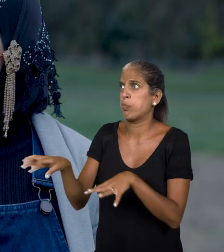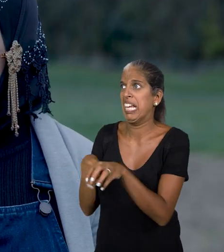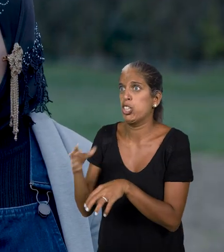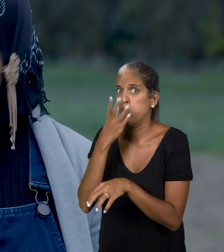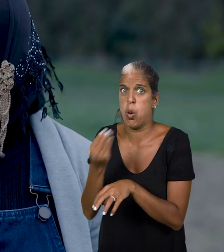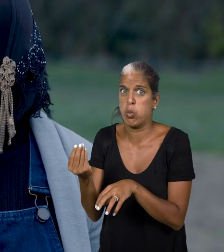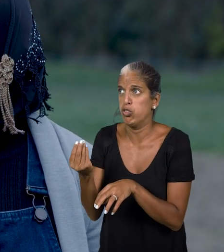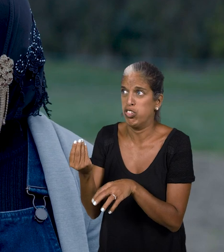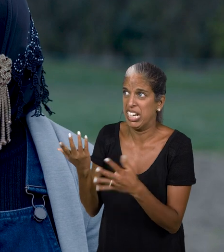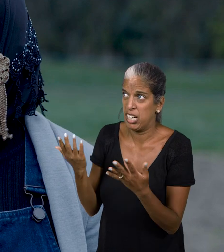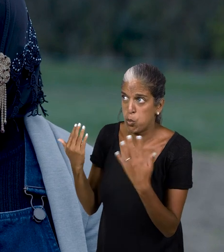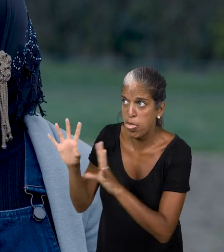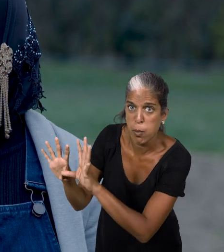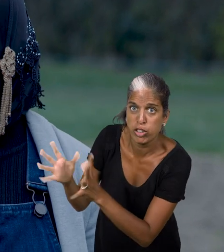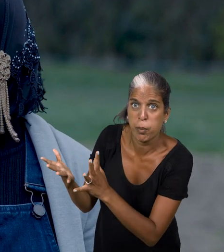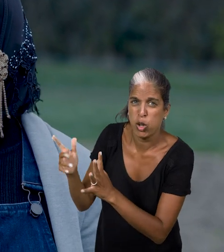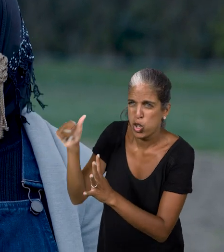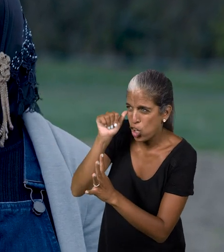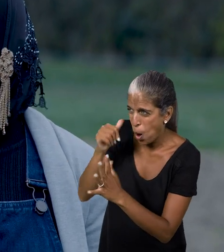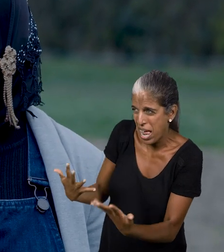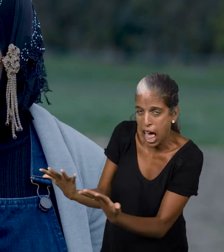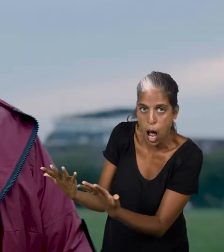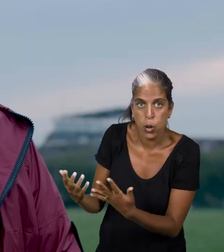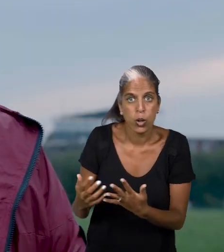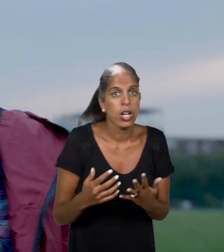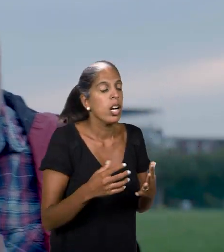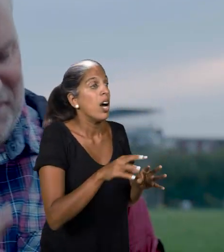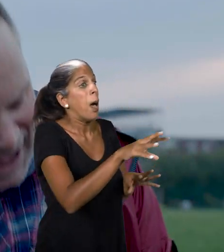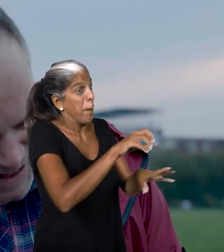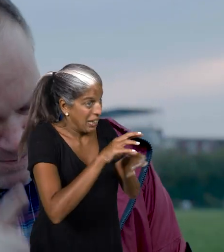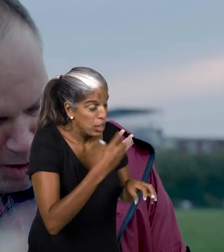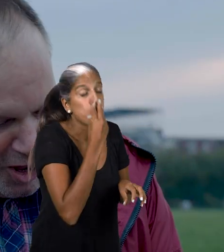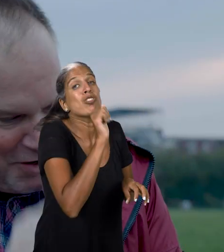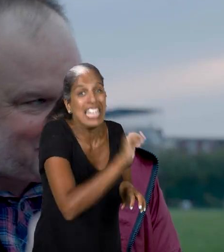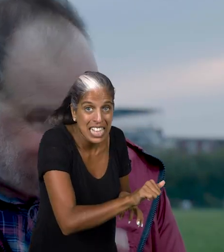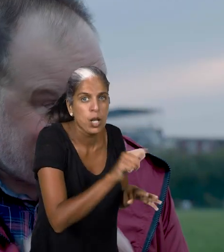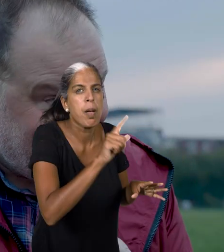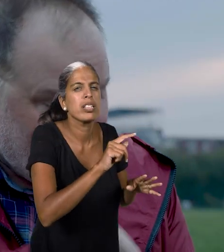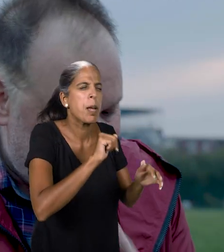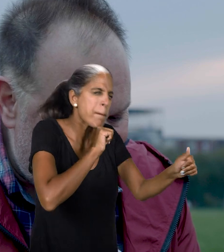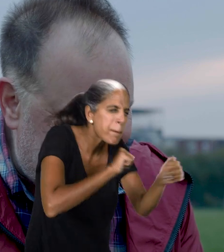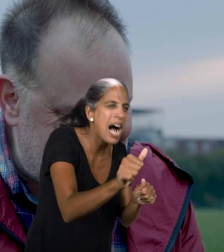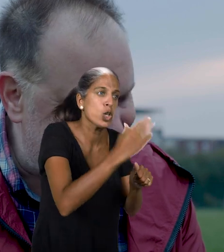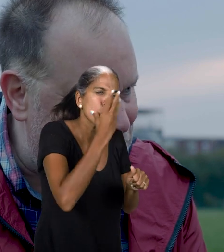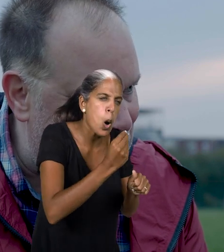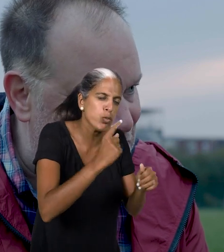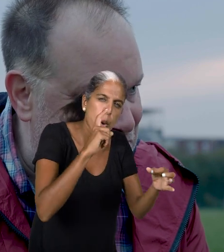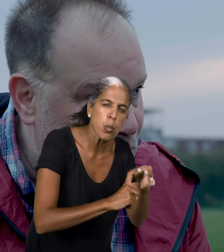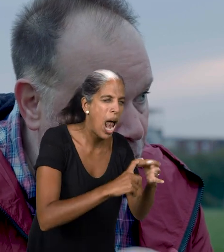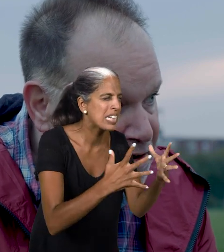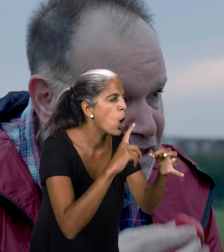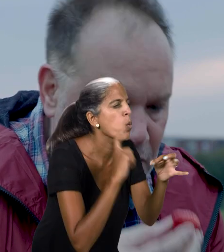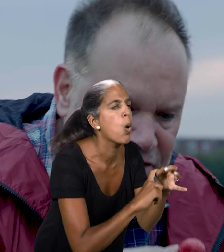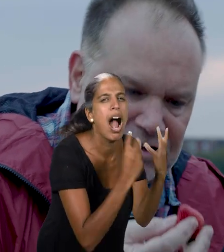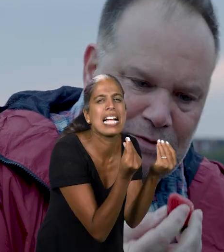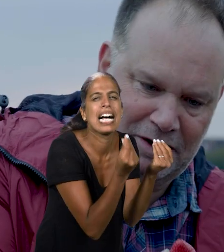Picking strawberries, Weatherbottom? Yeah. You know that by now. Picking strawberries, yes, but the best strawberries.